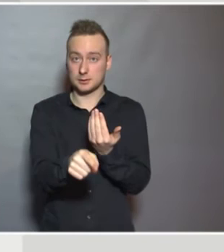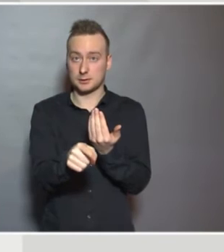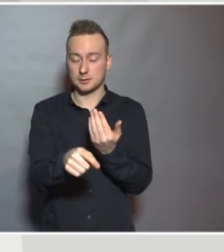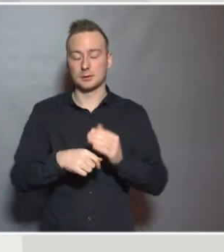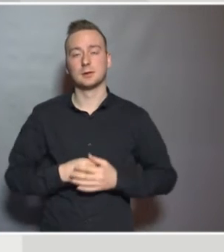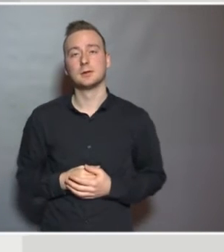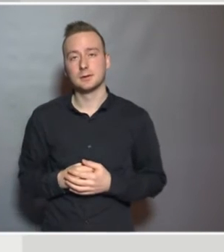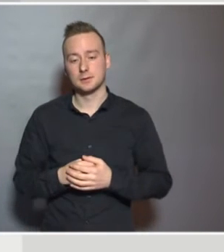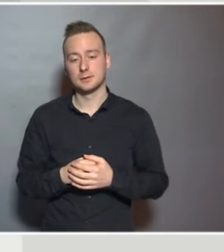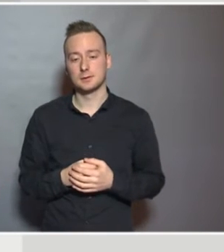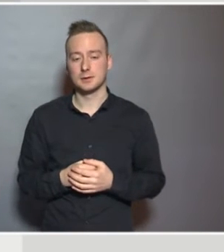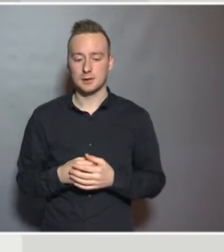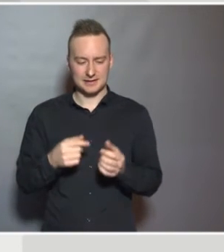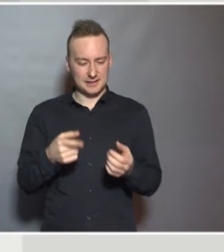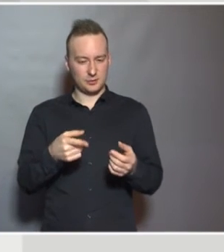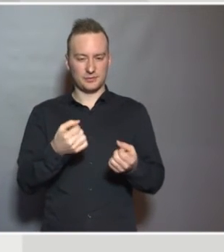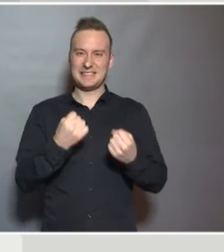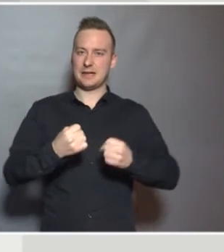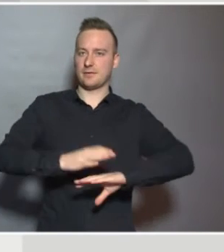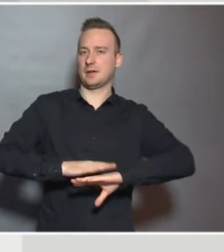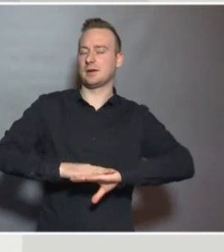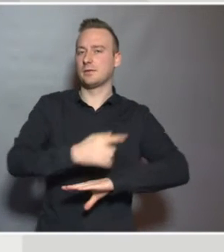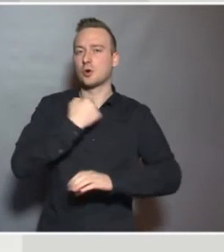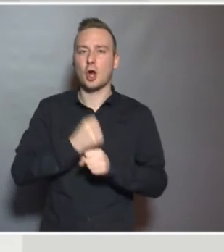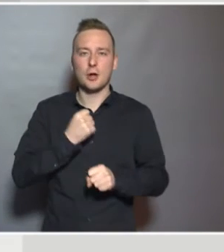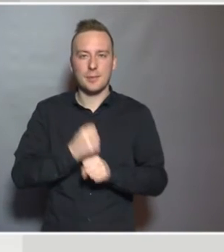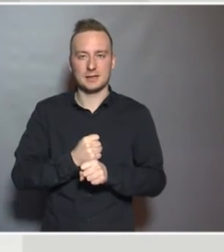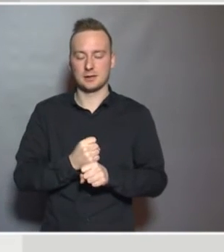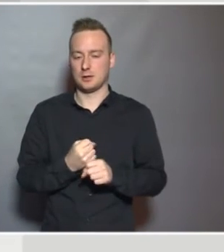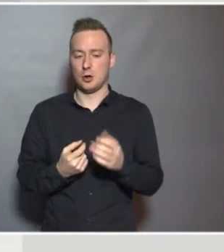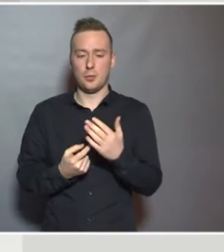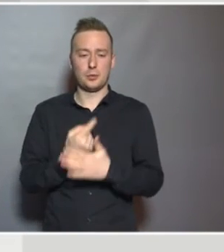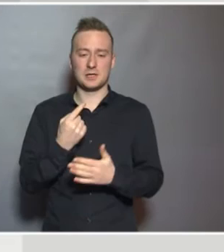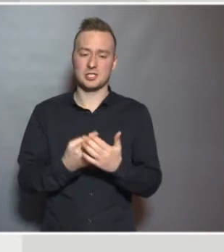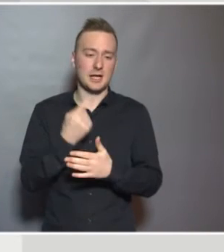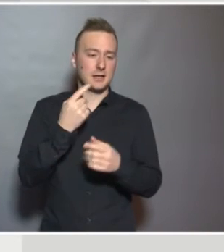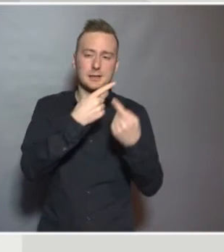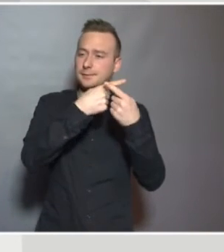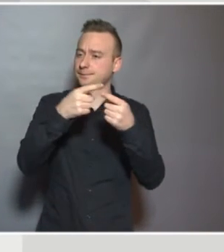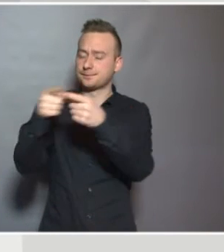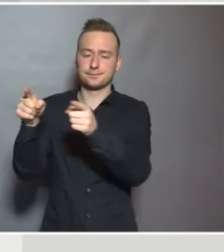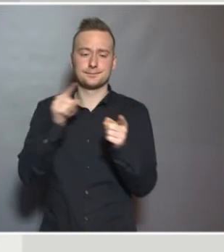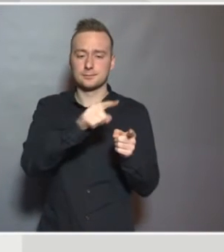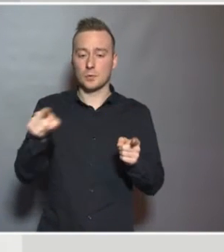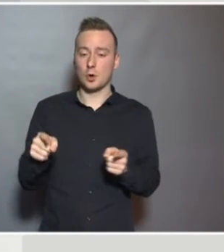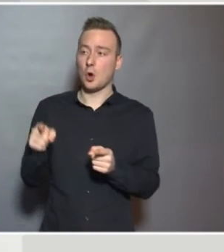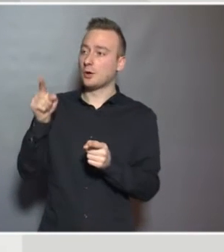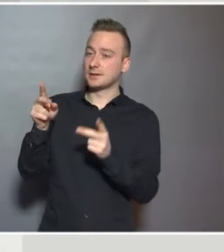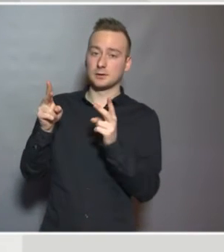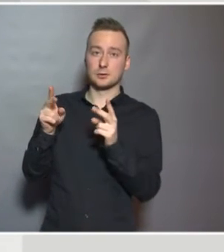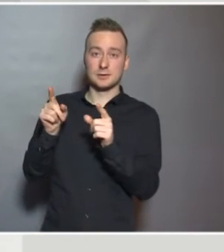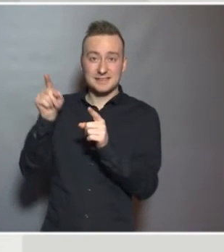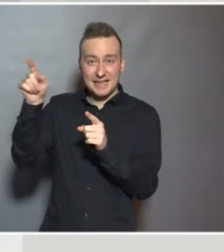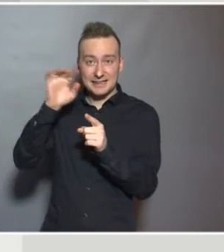is driving our work, maybe there are different things happening and maybe the use of terms like special